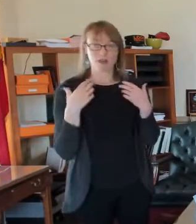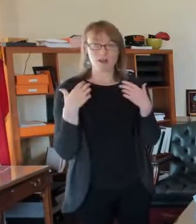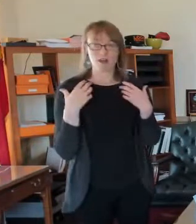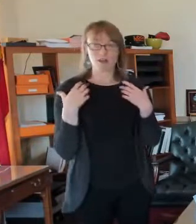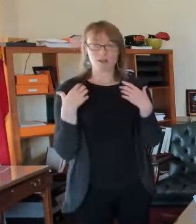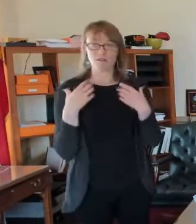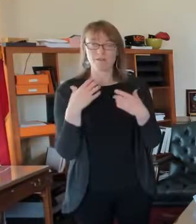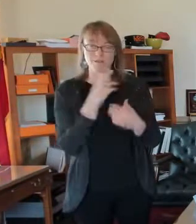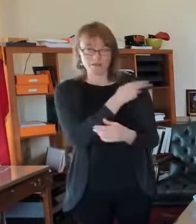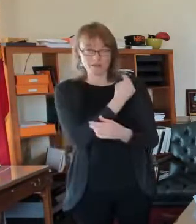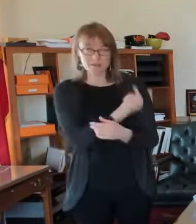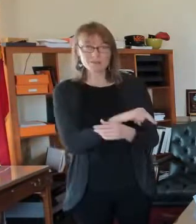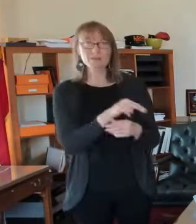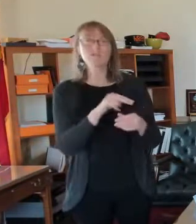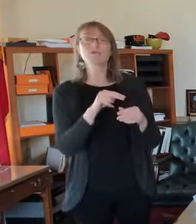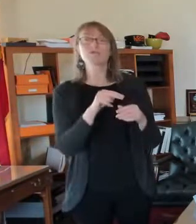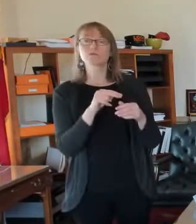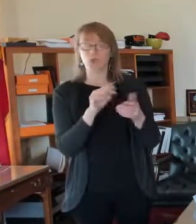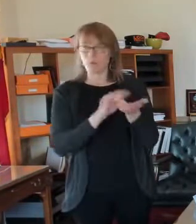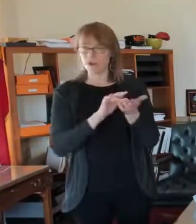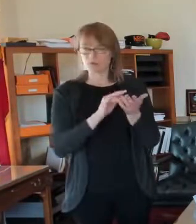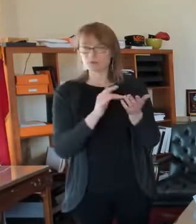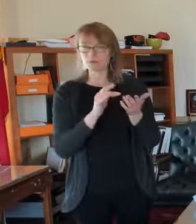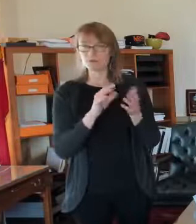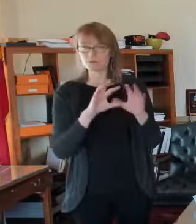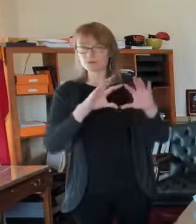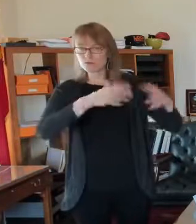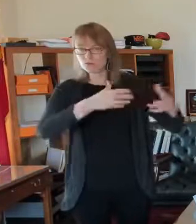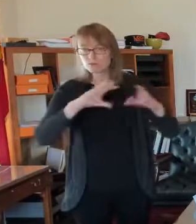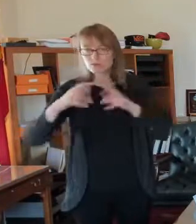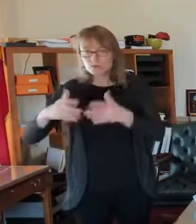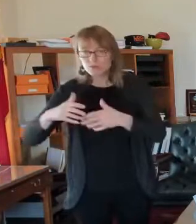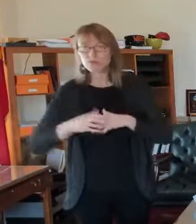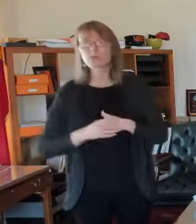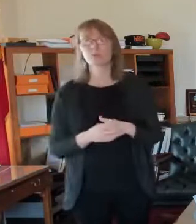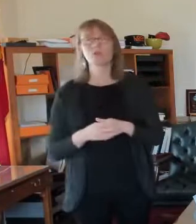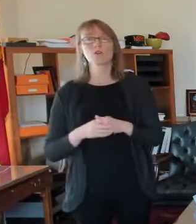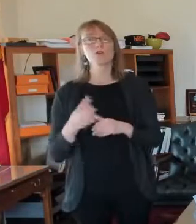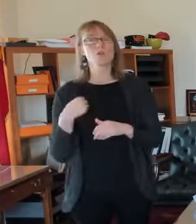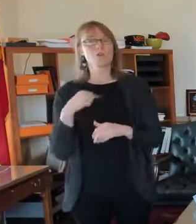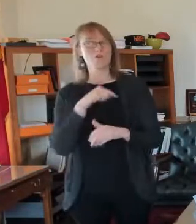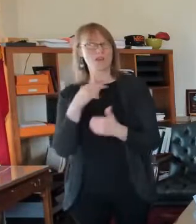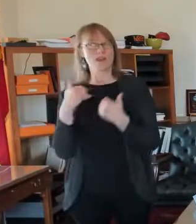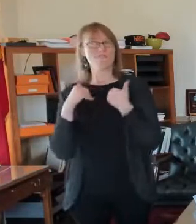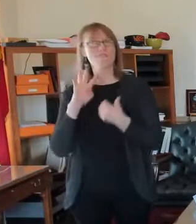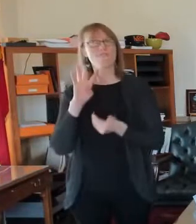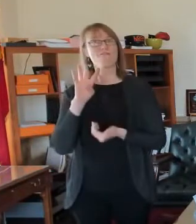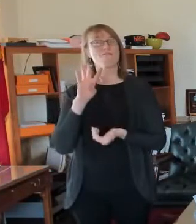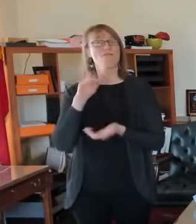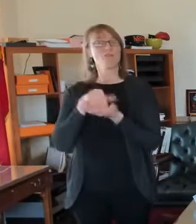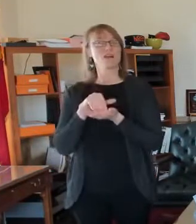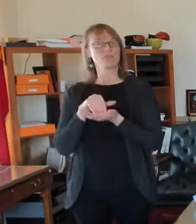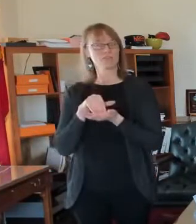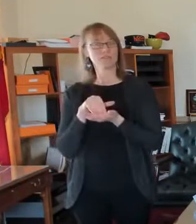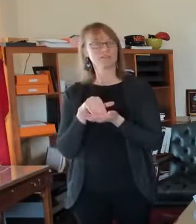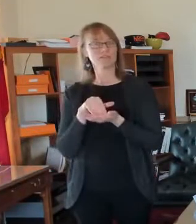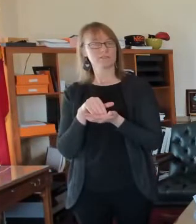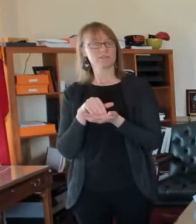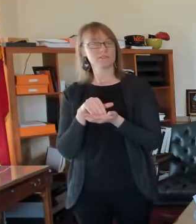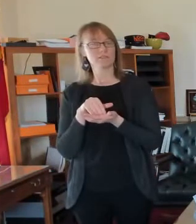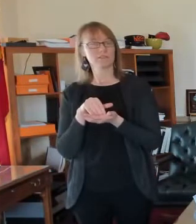4000 doses a week from the state that are going to a 12 county,